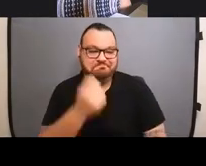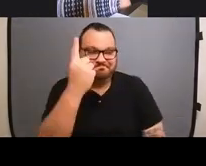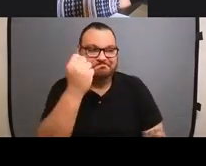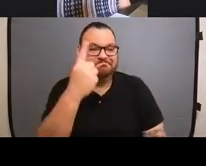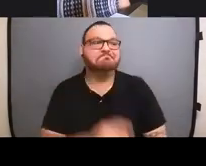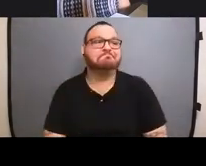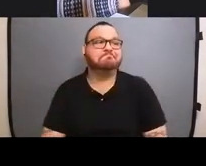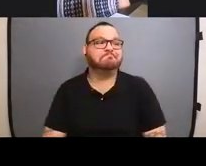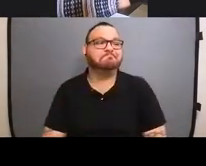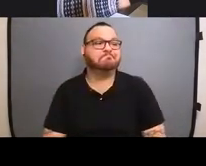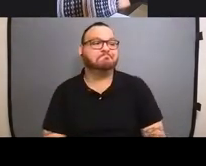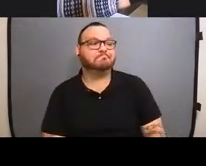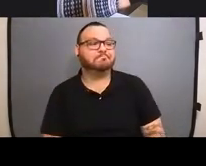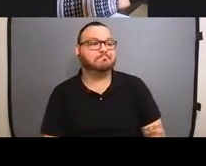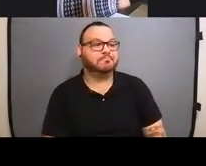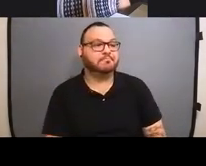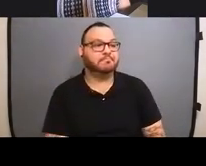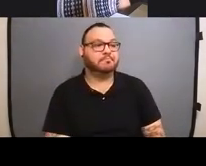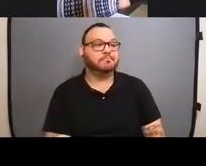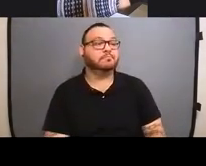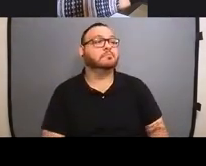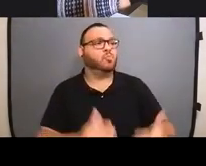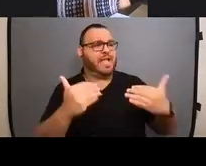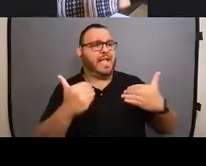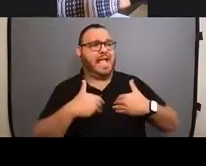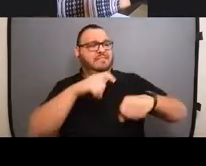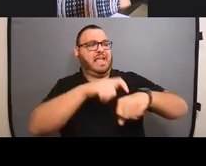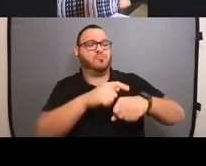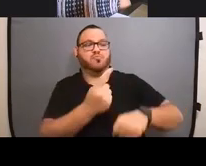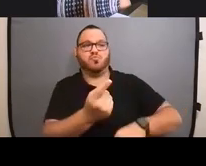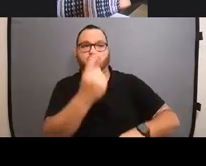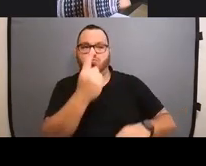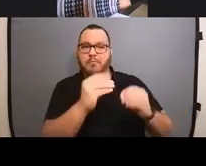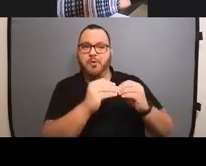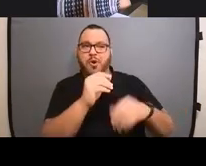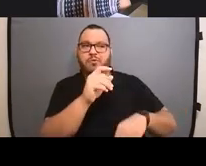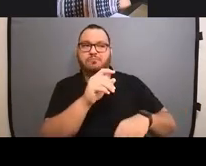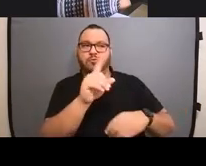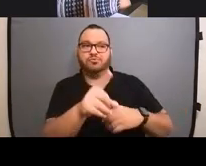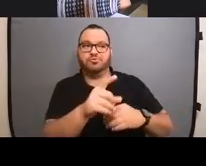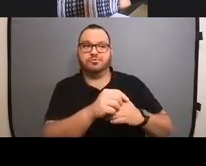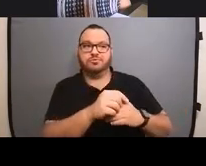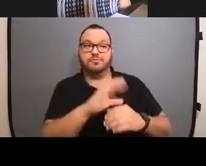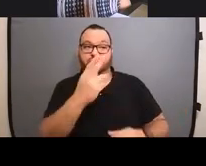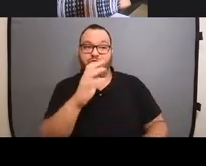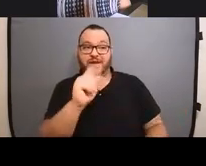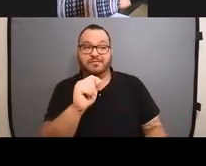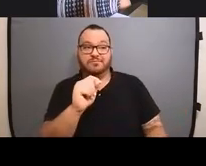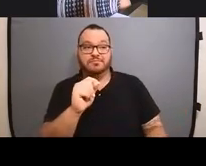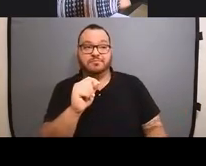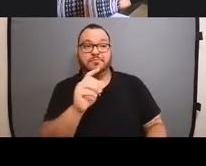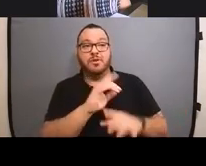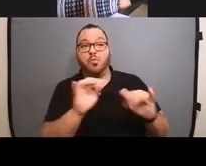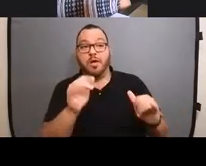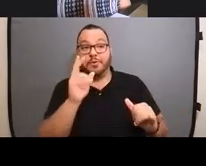We have time for, um, we have time for probably one more question from the chat while we see if anybody else has a question,